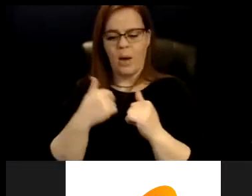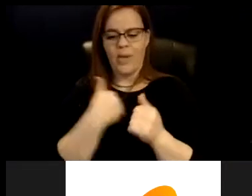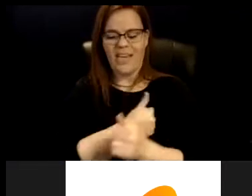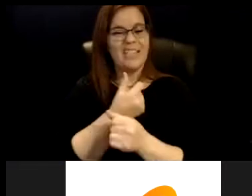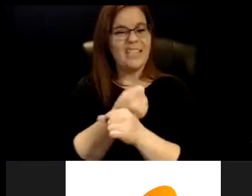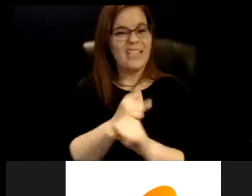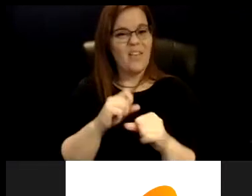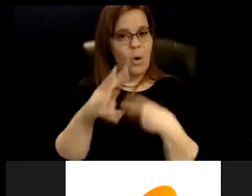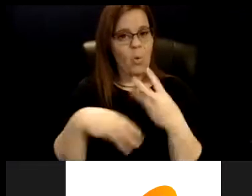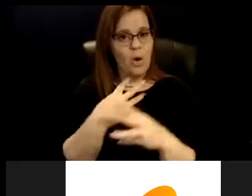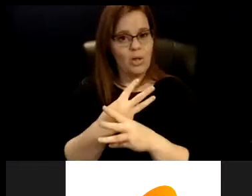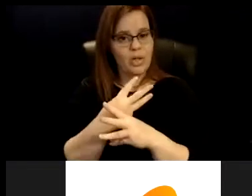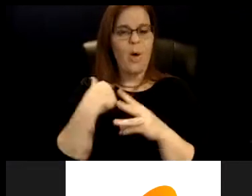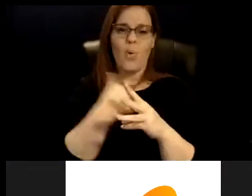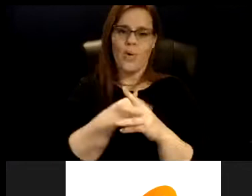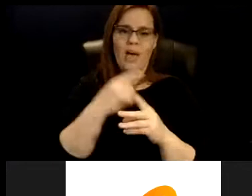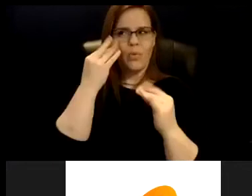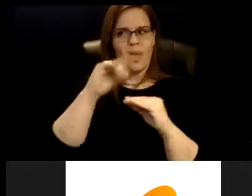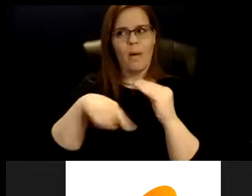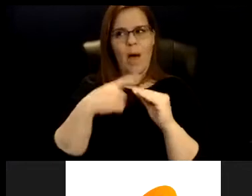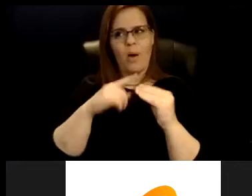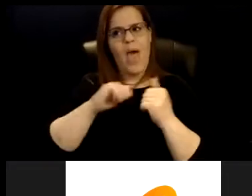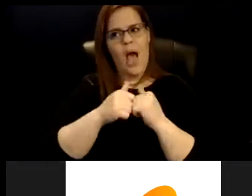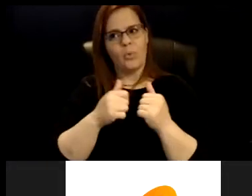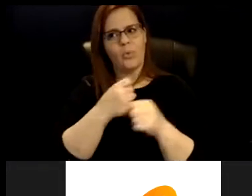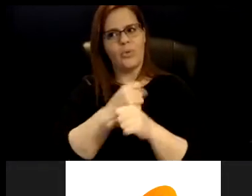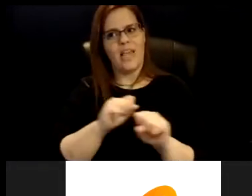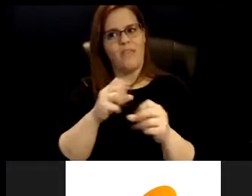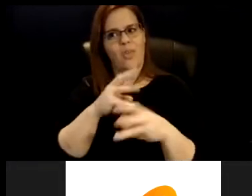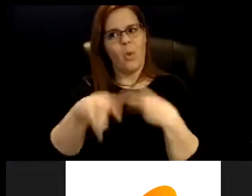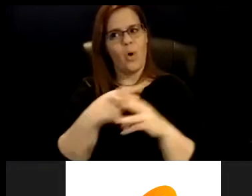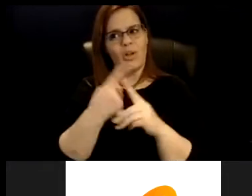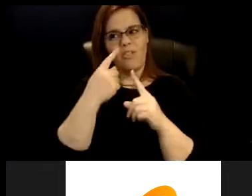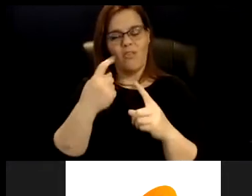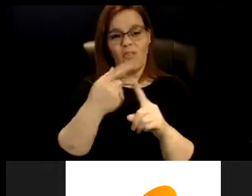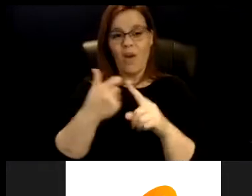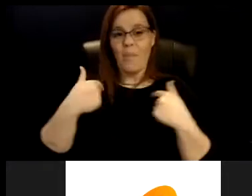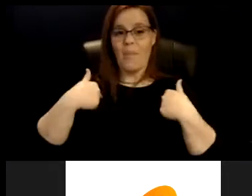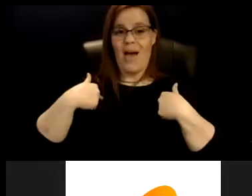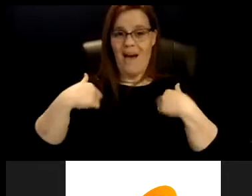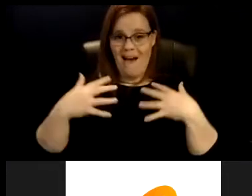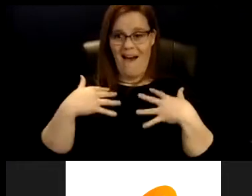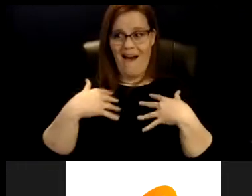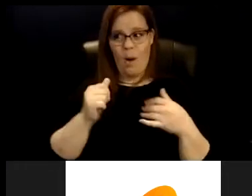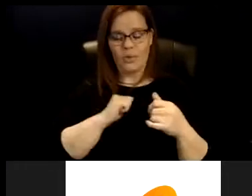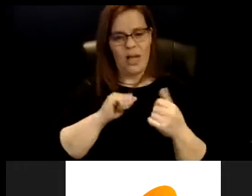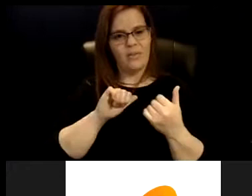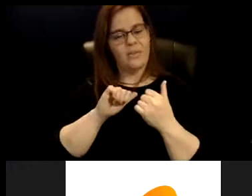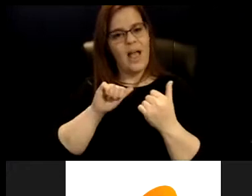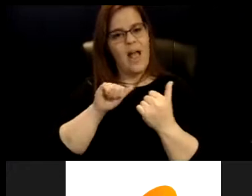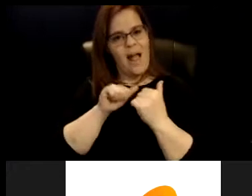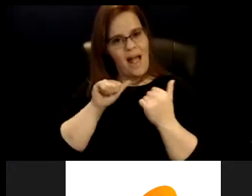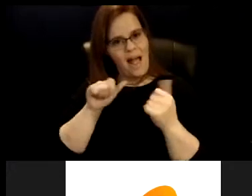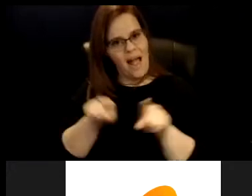ways that we need to save the world from ourselves and disrupt ourselves as we are addressing the policies and the systems and the calls to